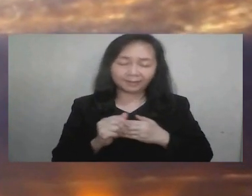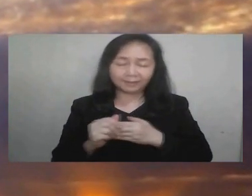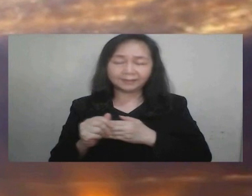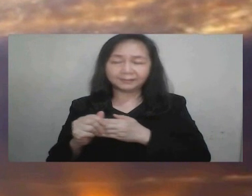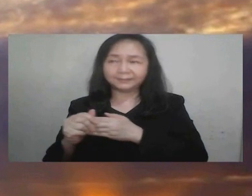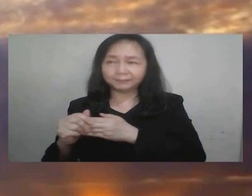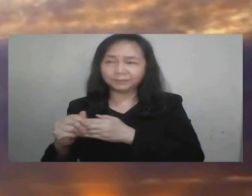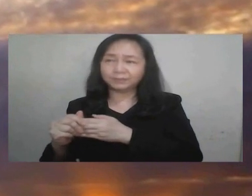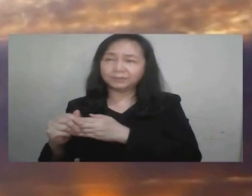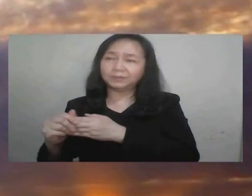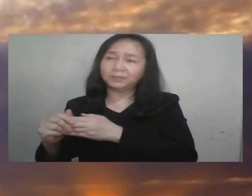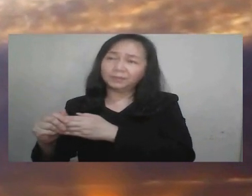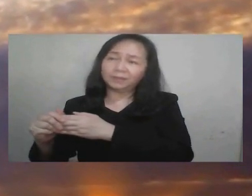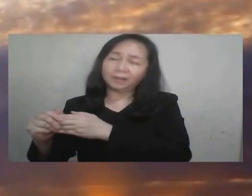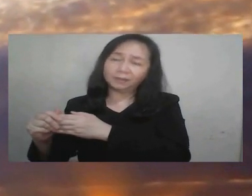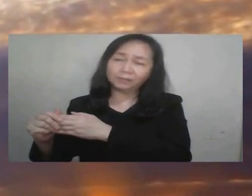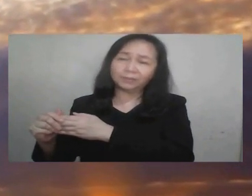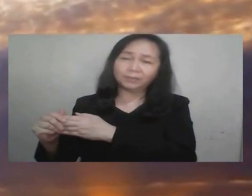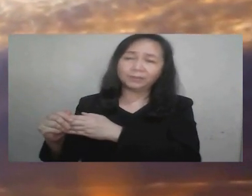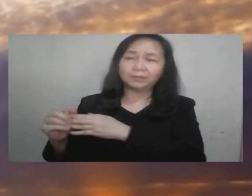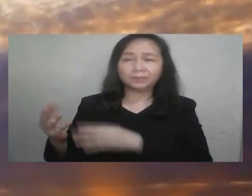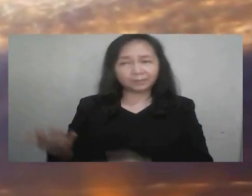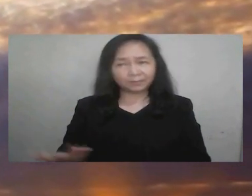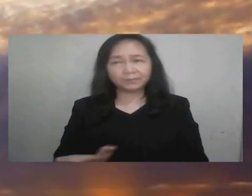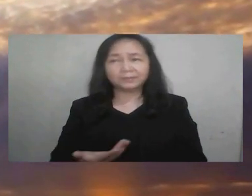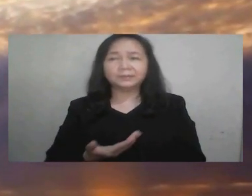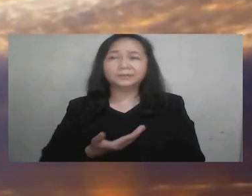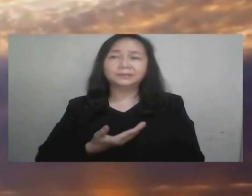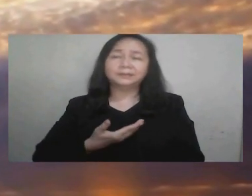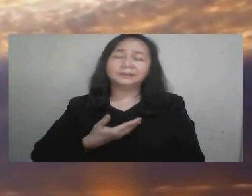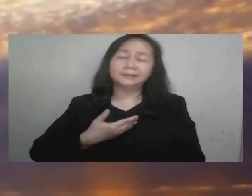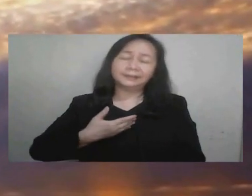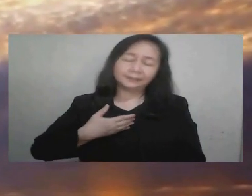akain mo ako.